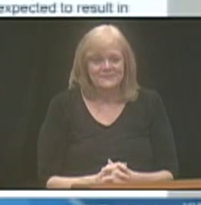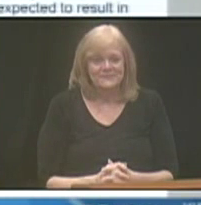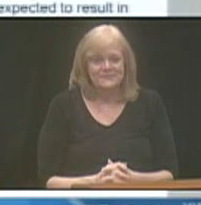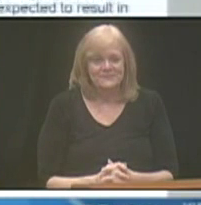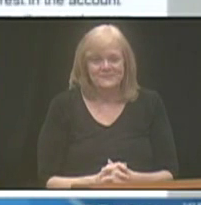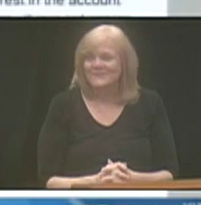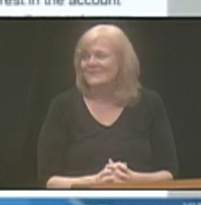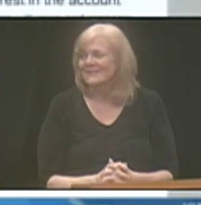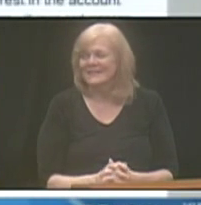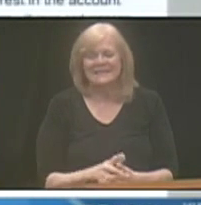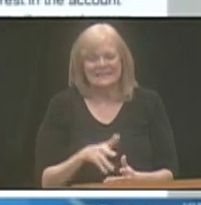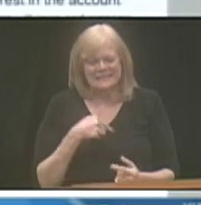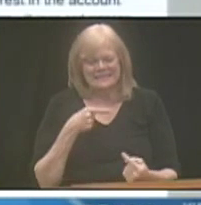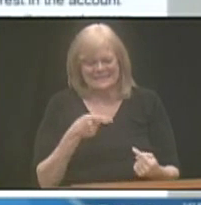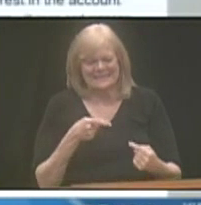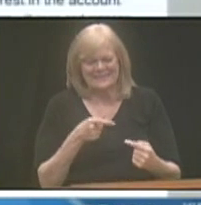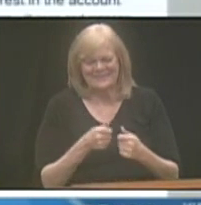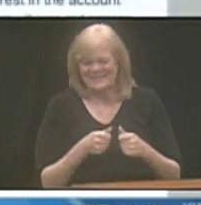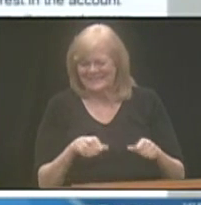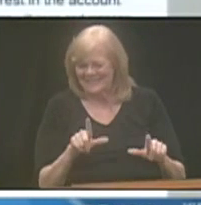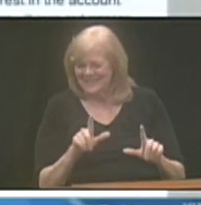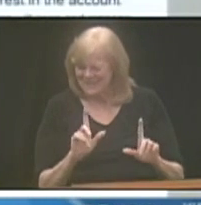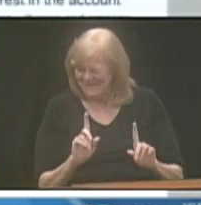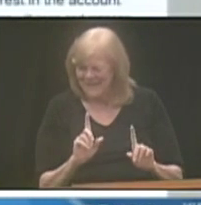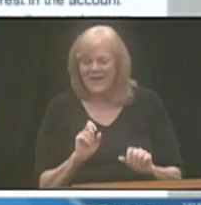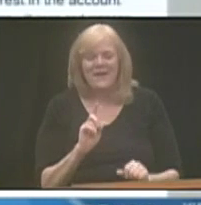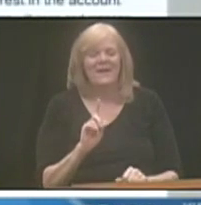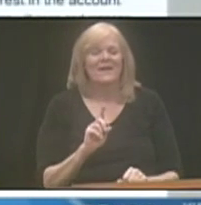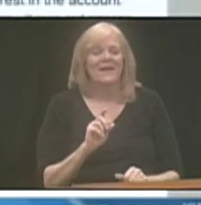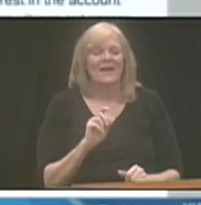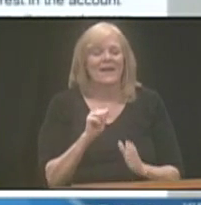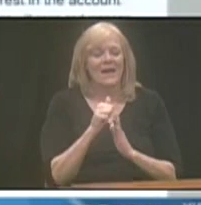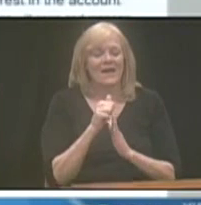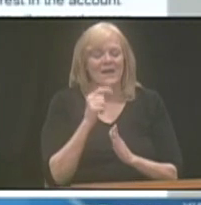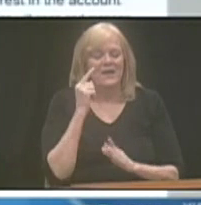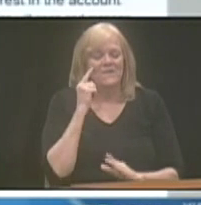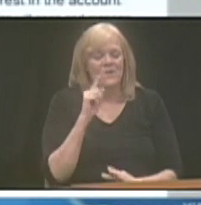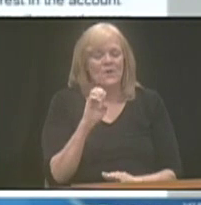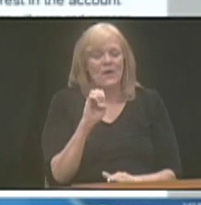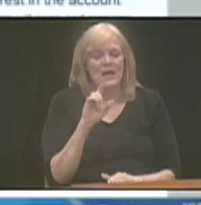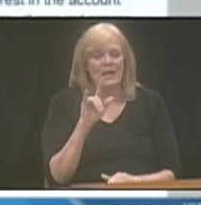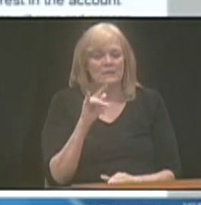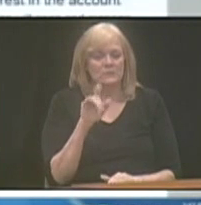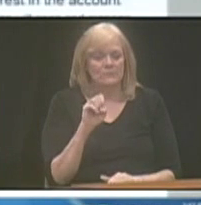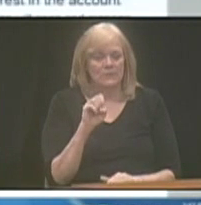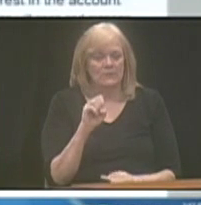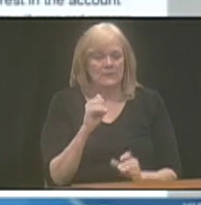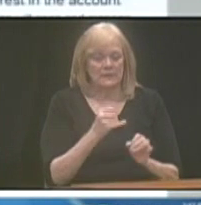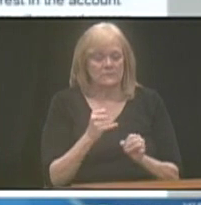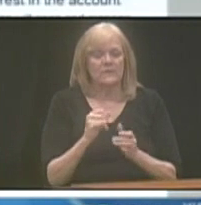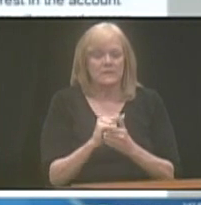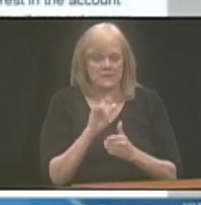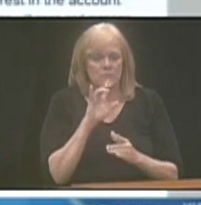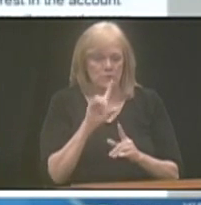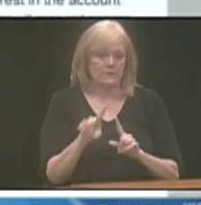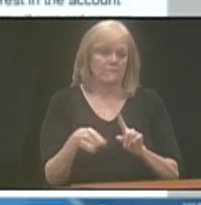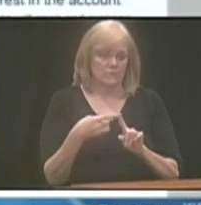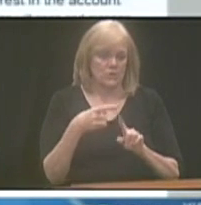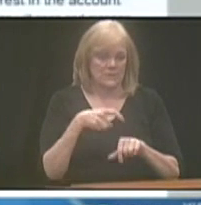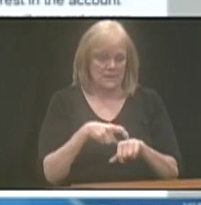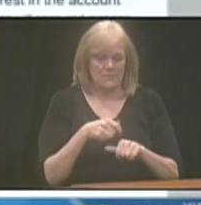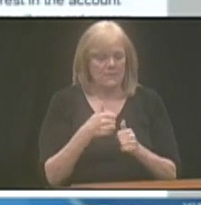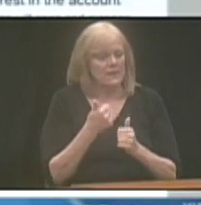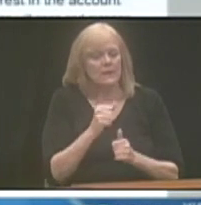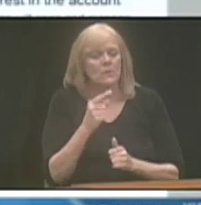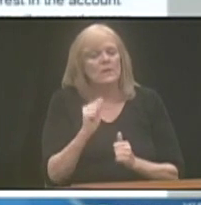I'm not going to mess up the slide change this time. So, an account for eligible individuals, this is really the first time a lot